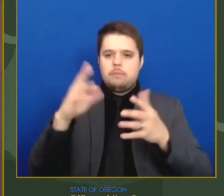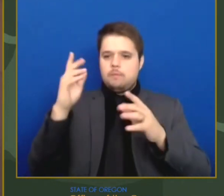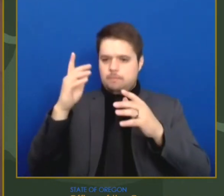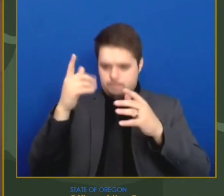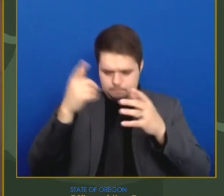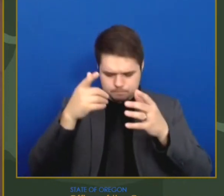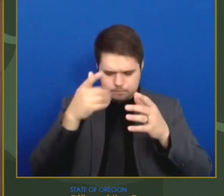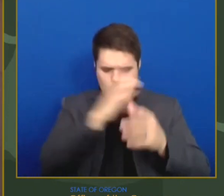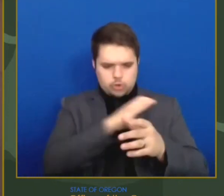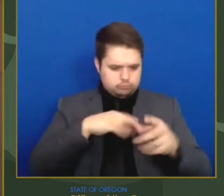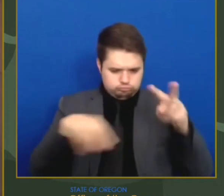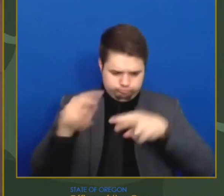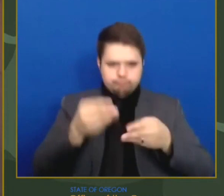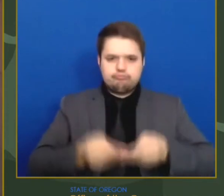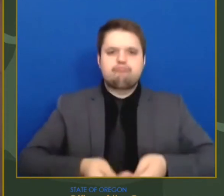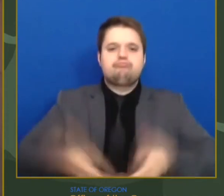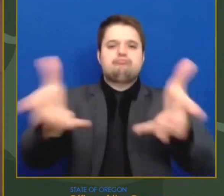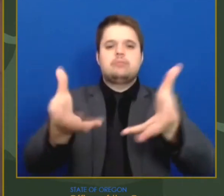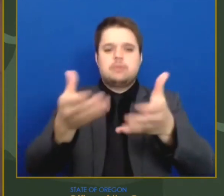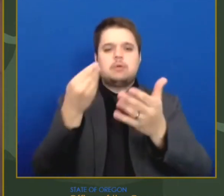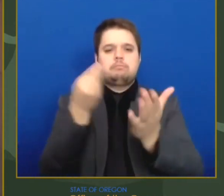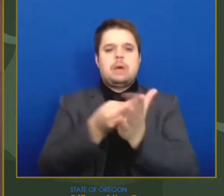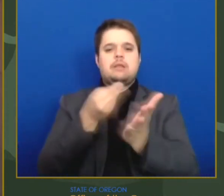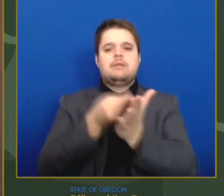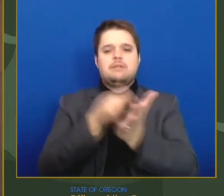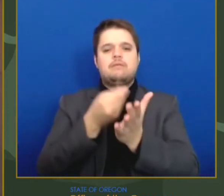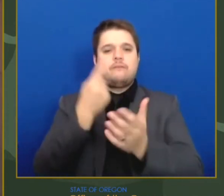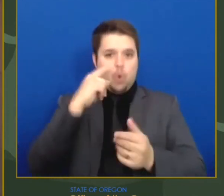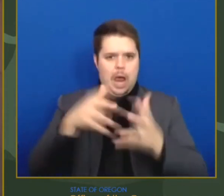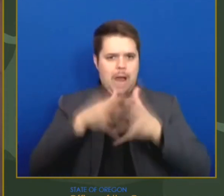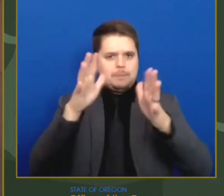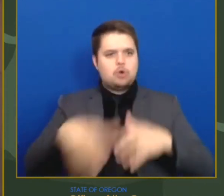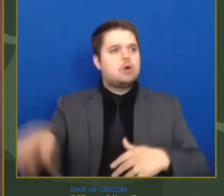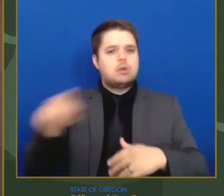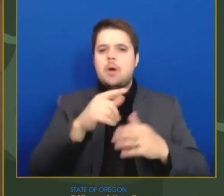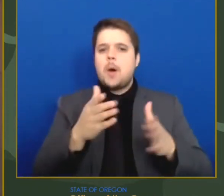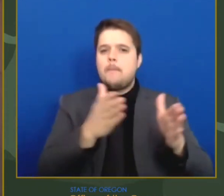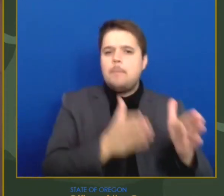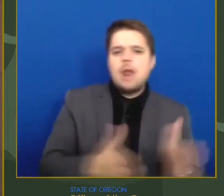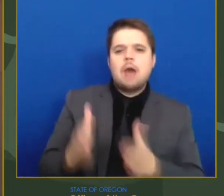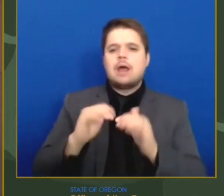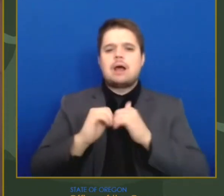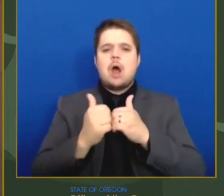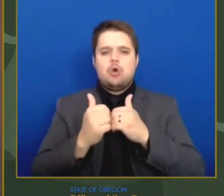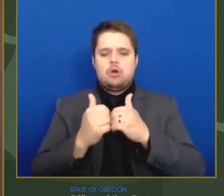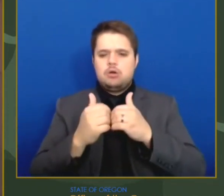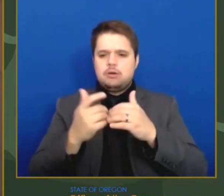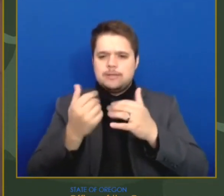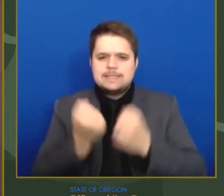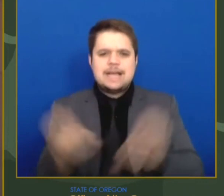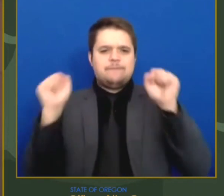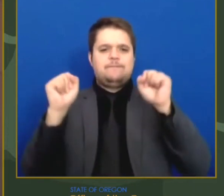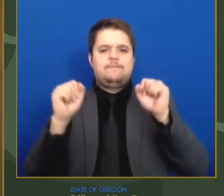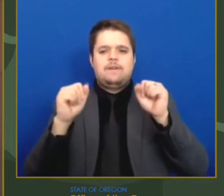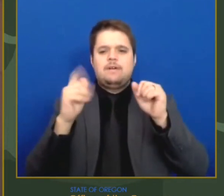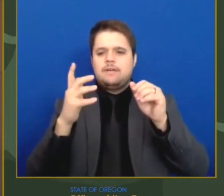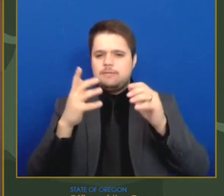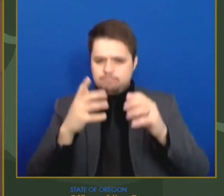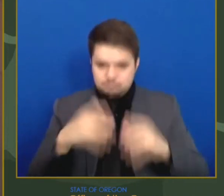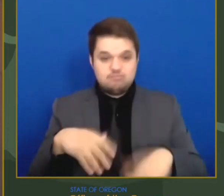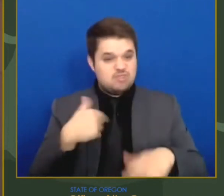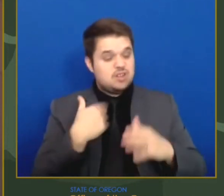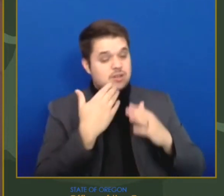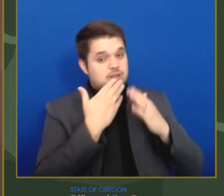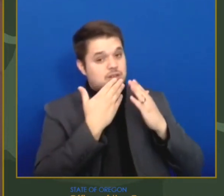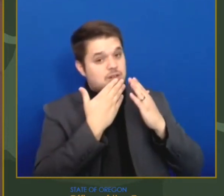I'm incredibly grateful to the Oregon Congressional Delegation for all of their work to get this package over the